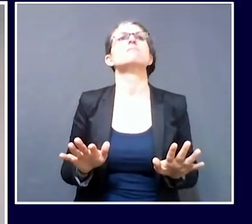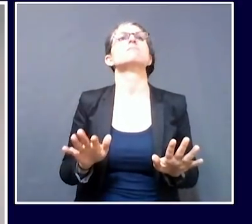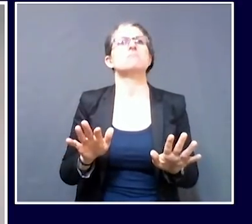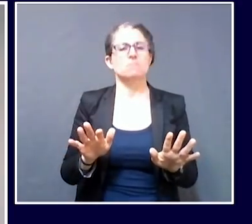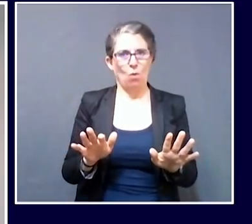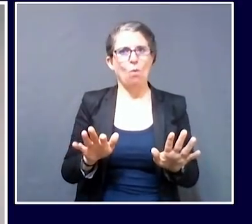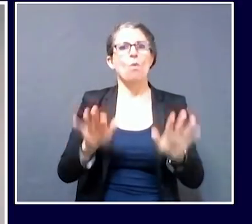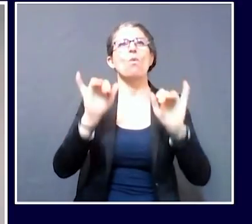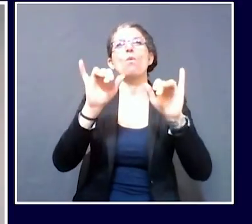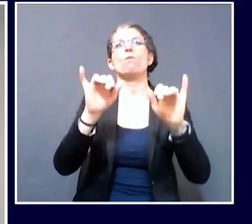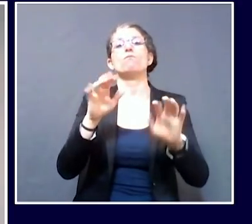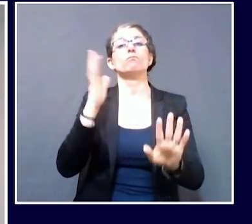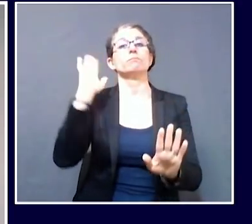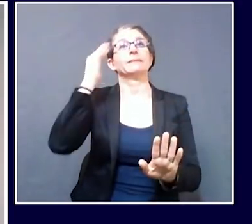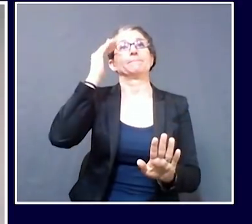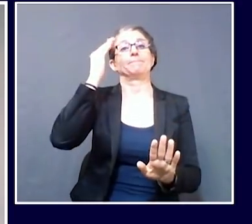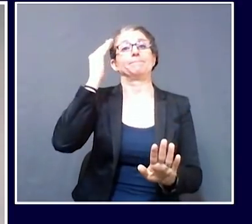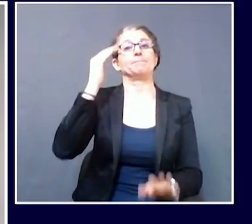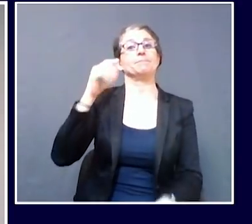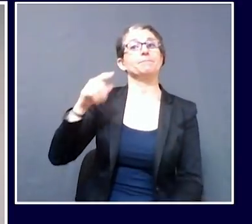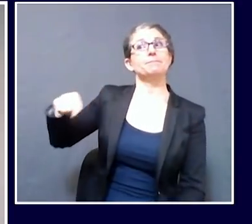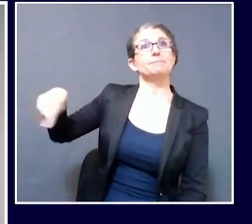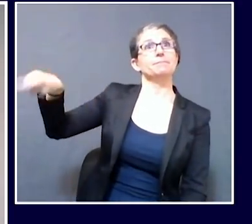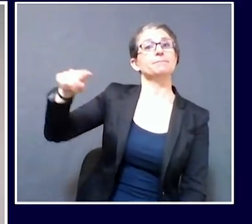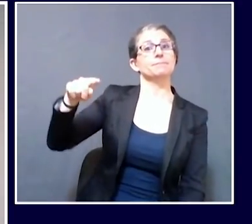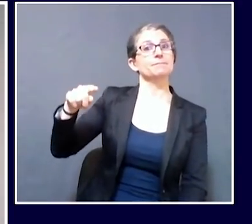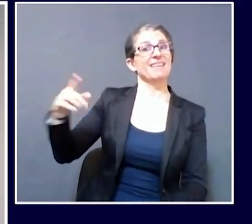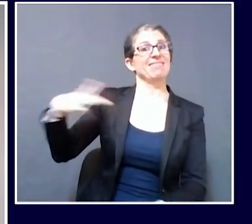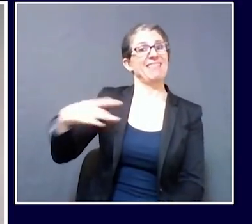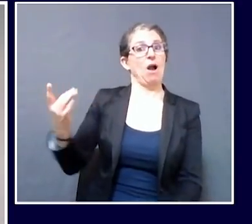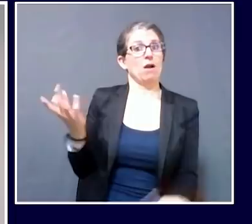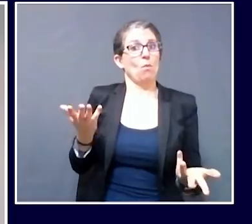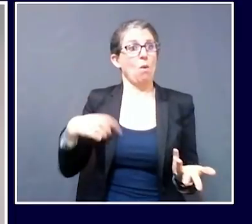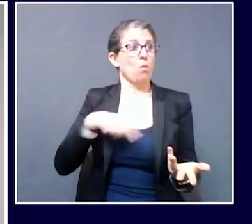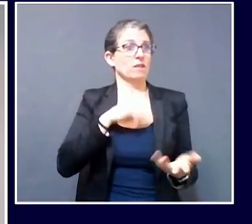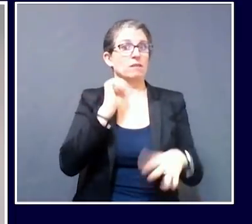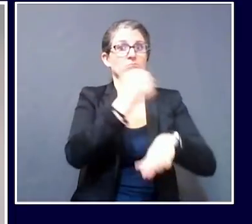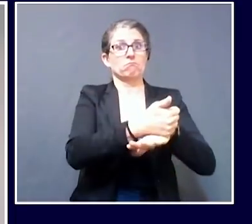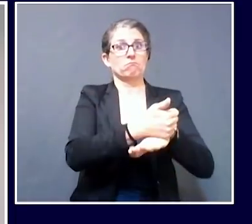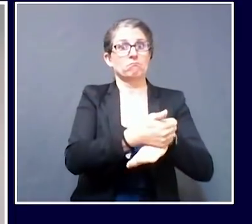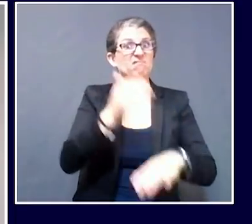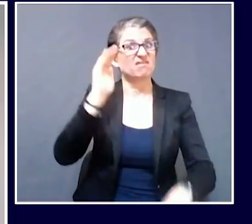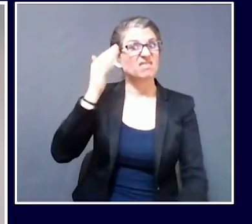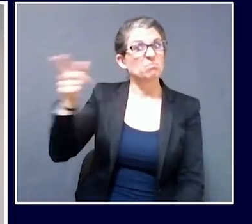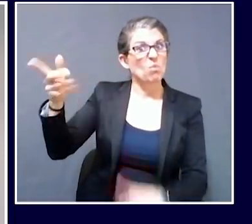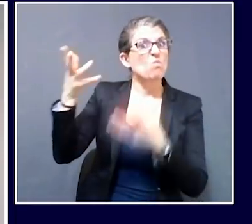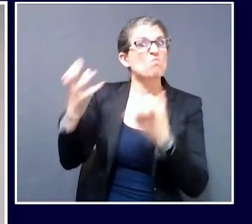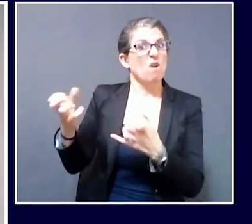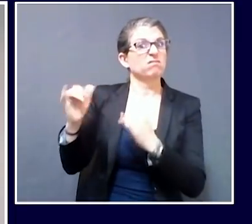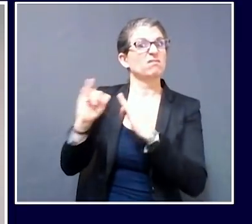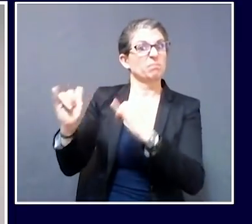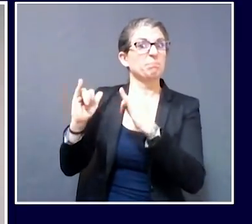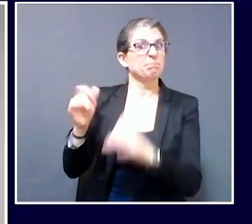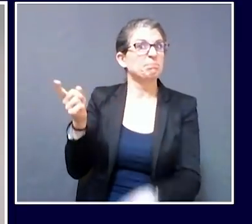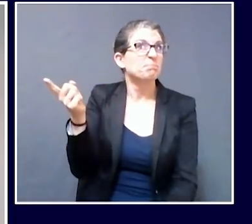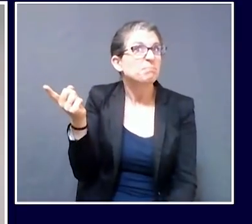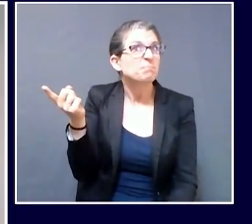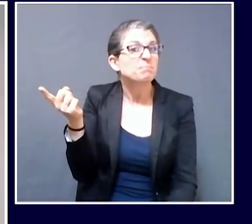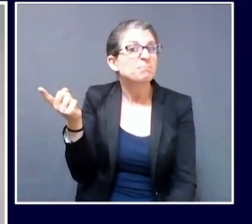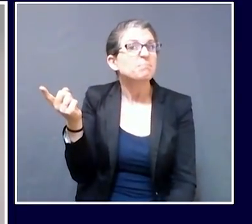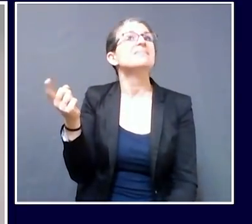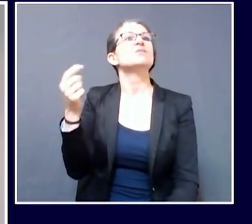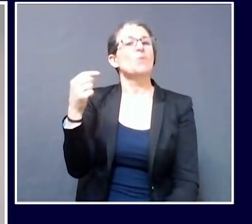direction that Maine has already moved in, which is to say, offering standing orders, things of that nature. Maine was,